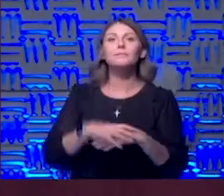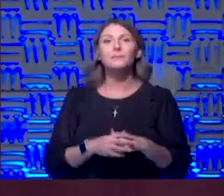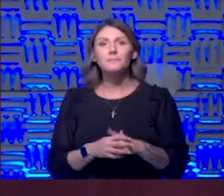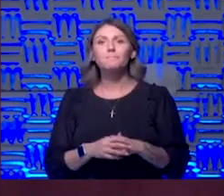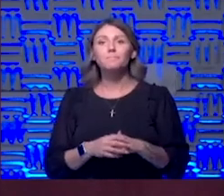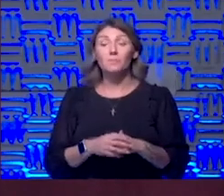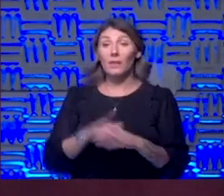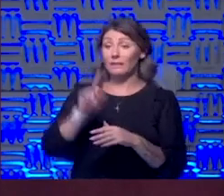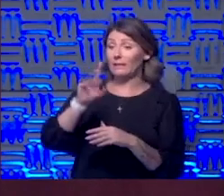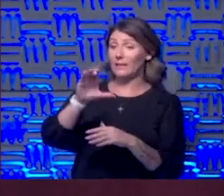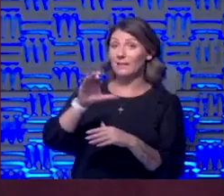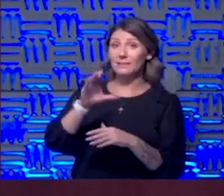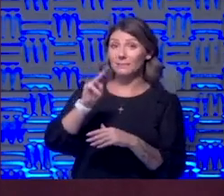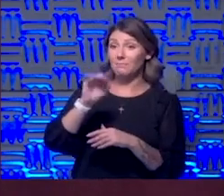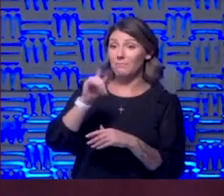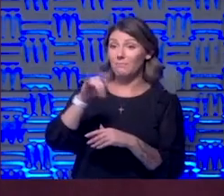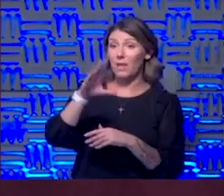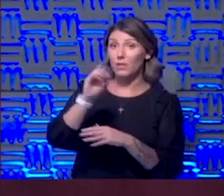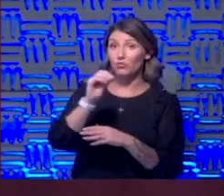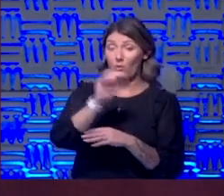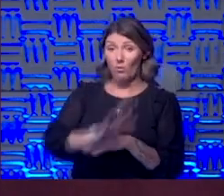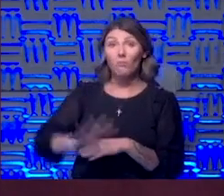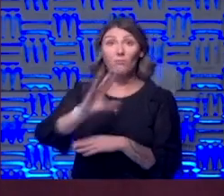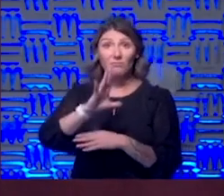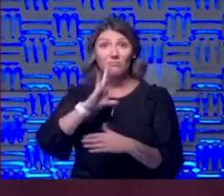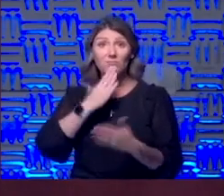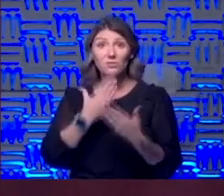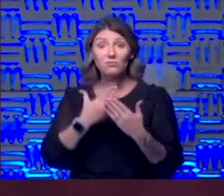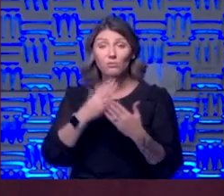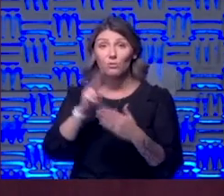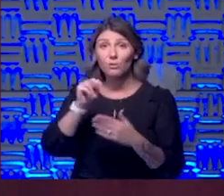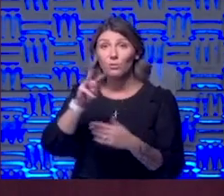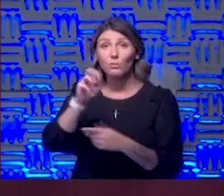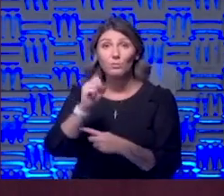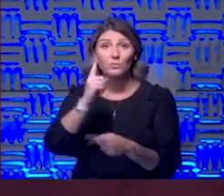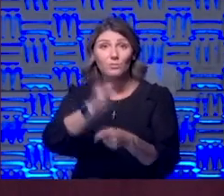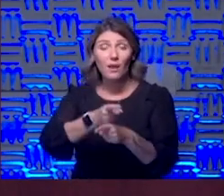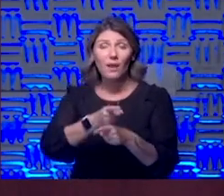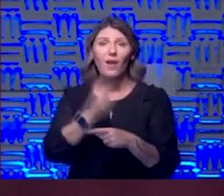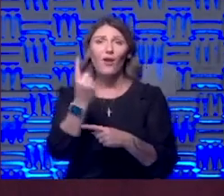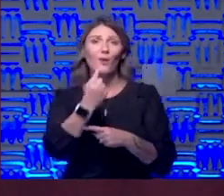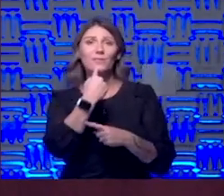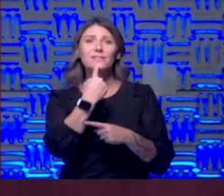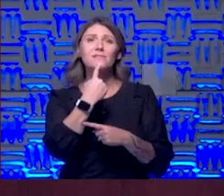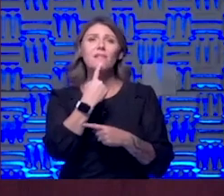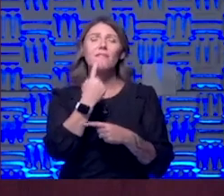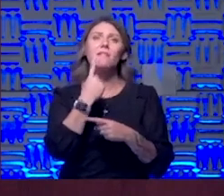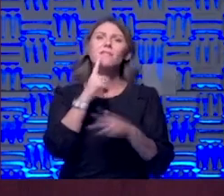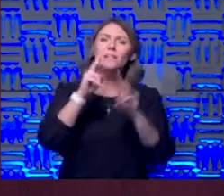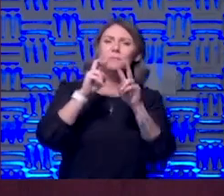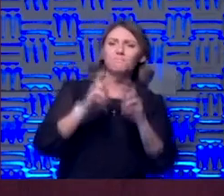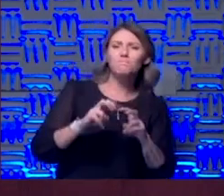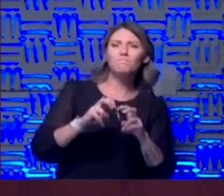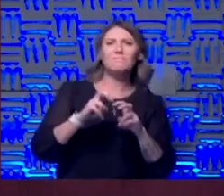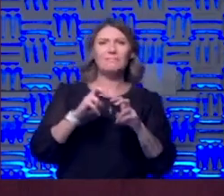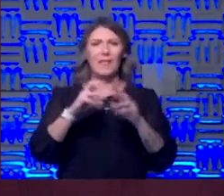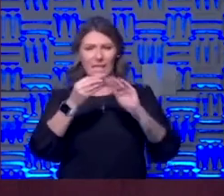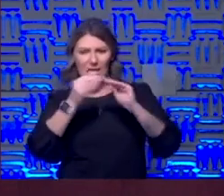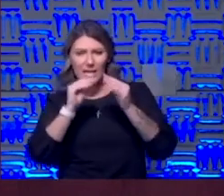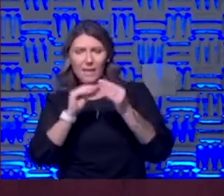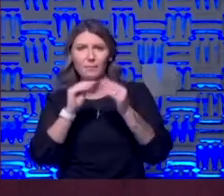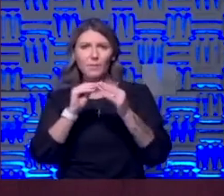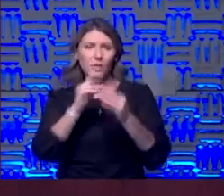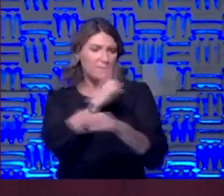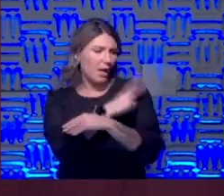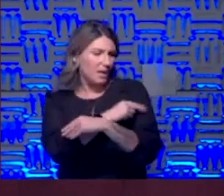which is good news right and i always say let's look at the census of hospitals of